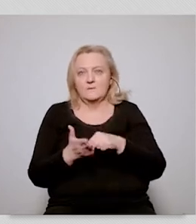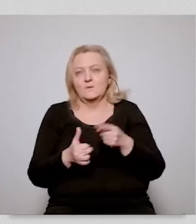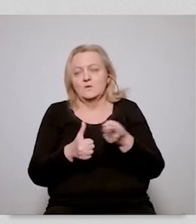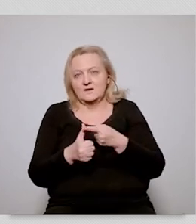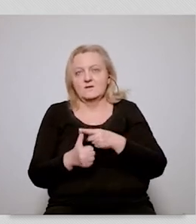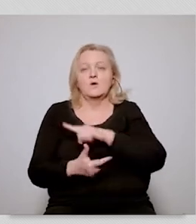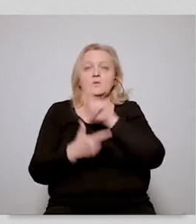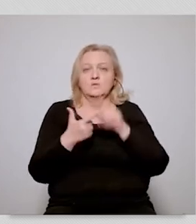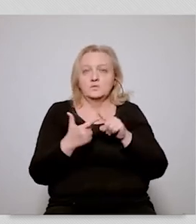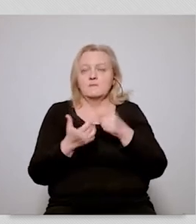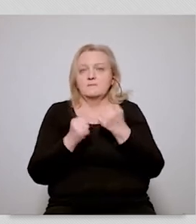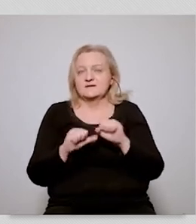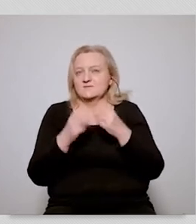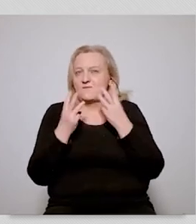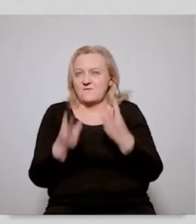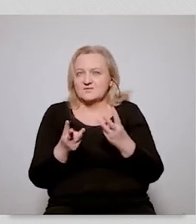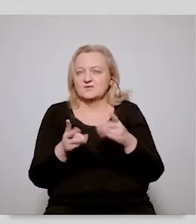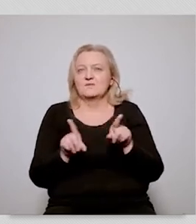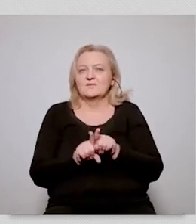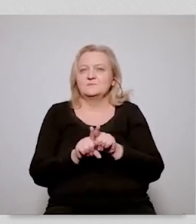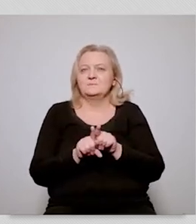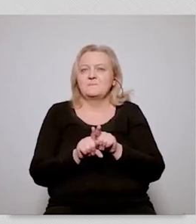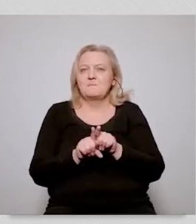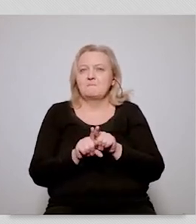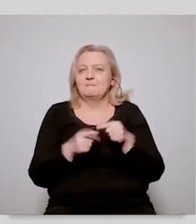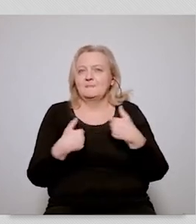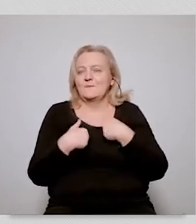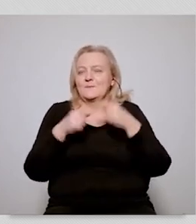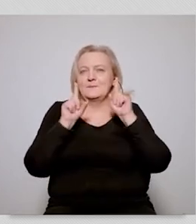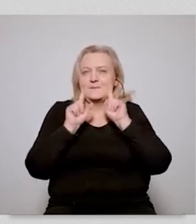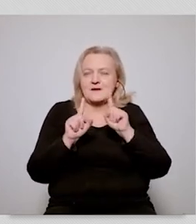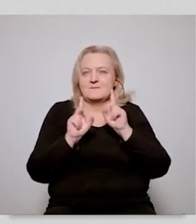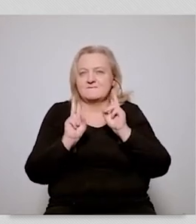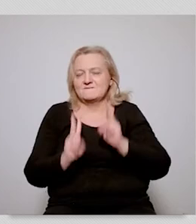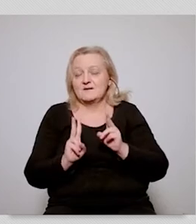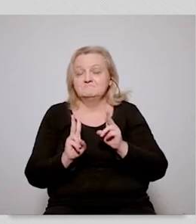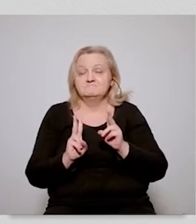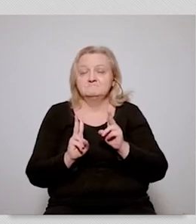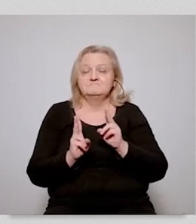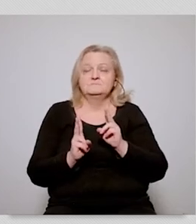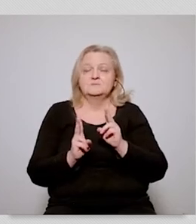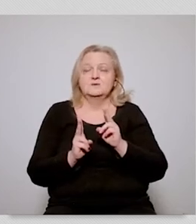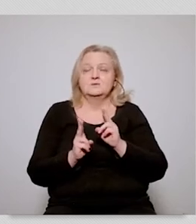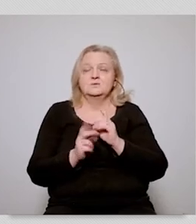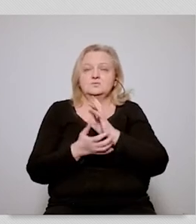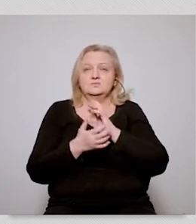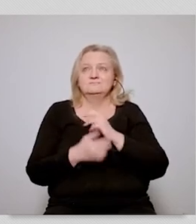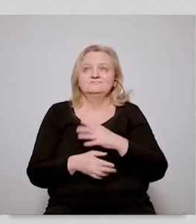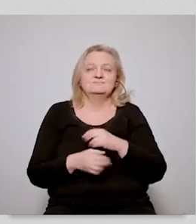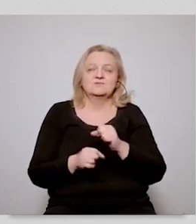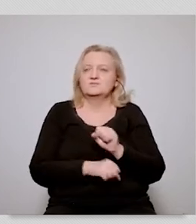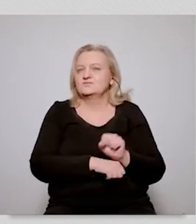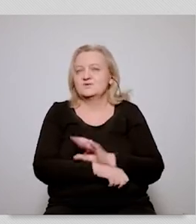and you can help to get them across to the people and this is being um well exploited by the populists and there's